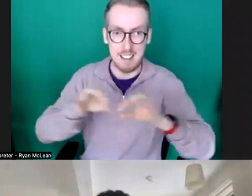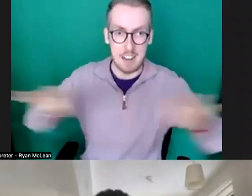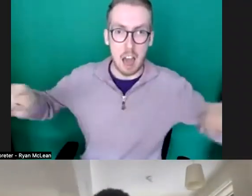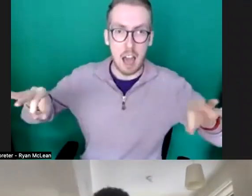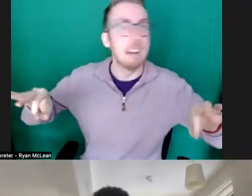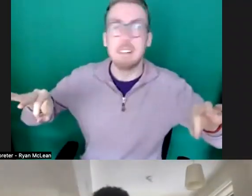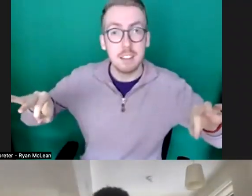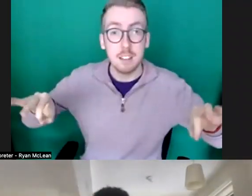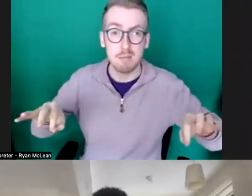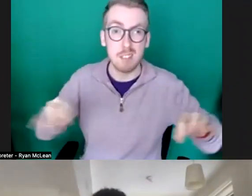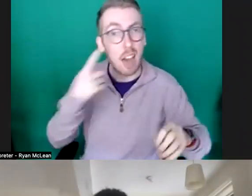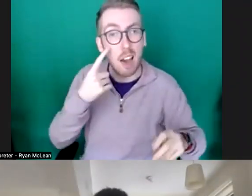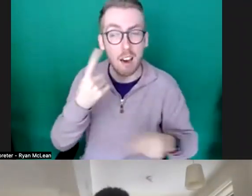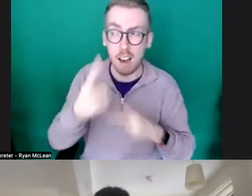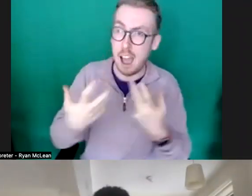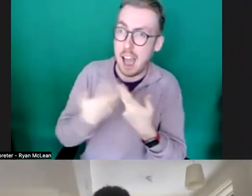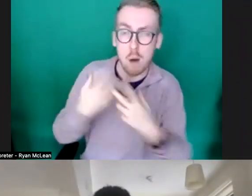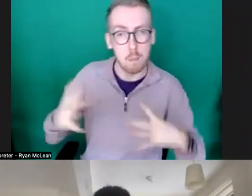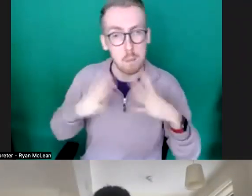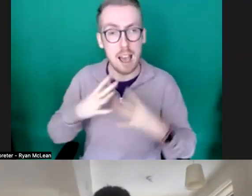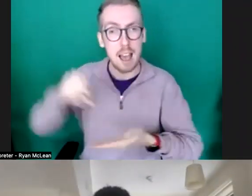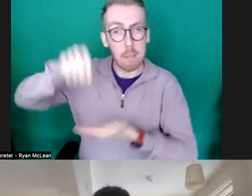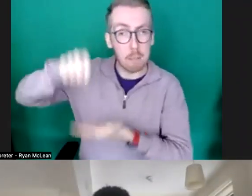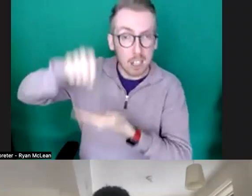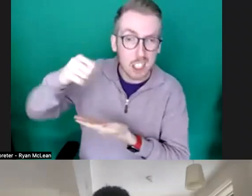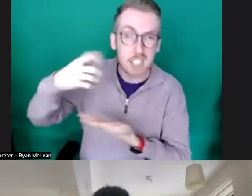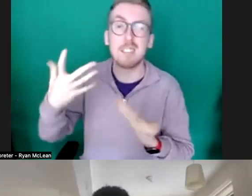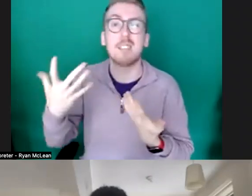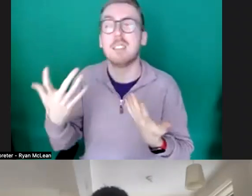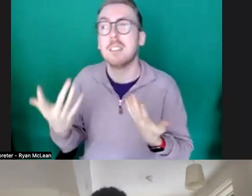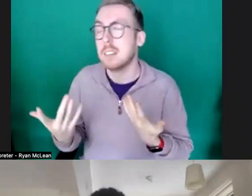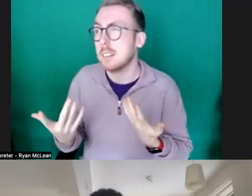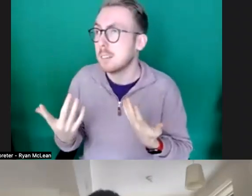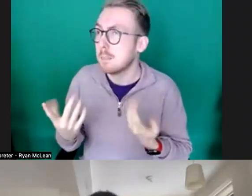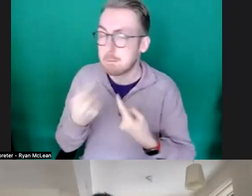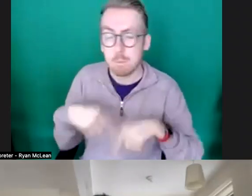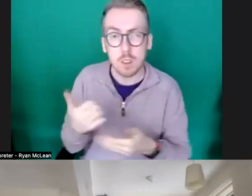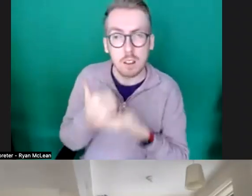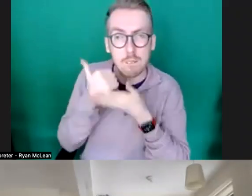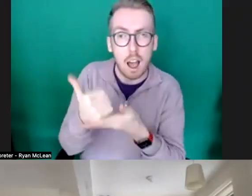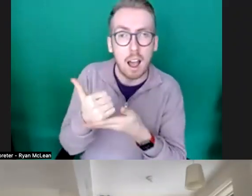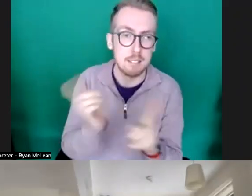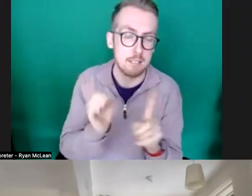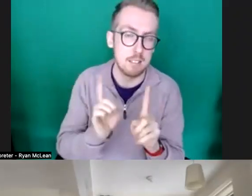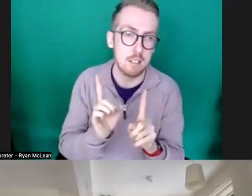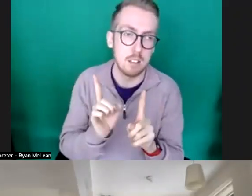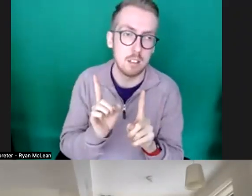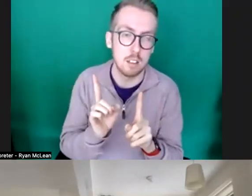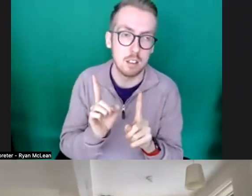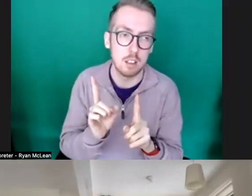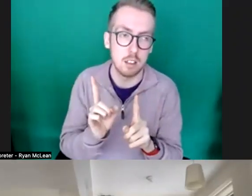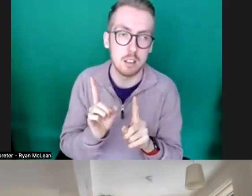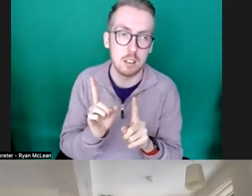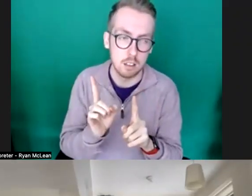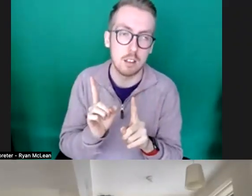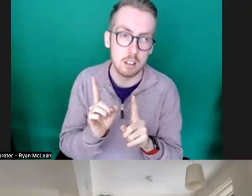prepare and budgets um around that then i would suggest separating out um the the